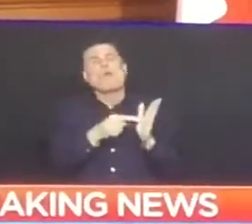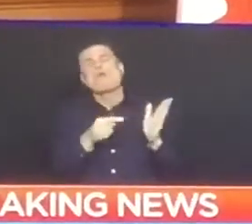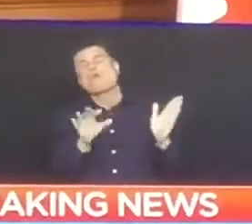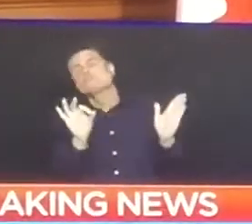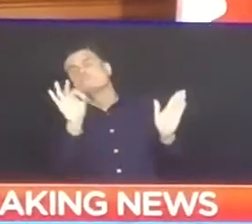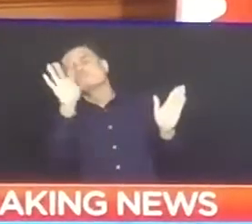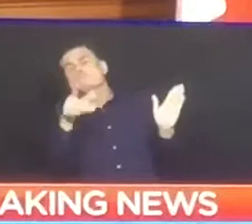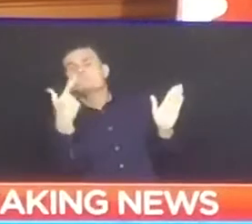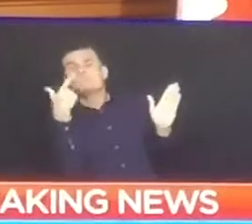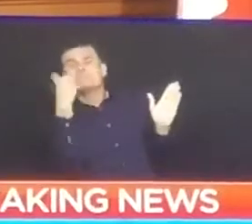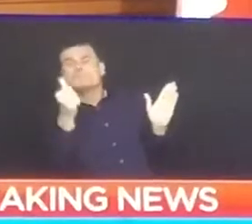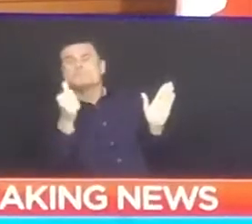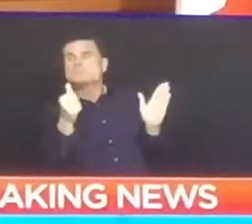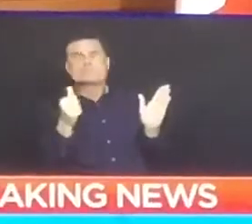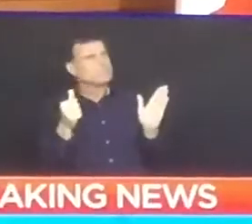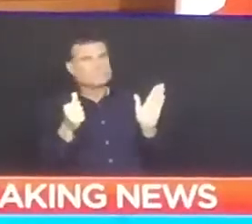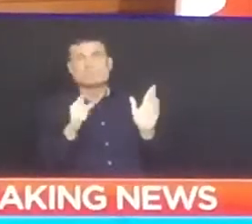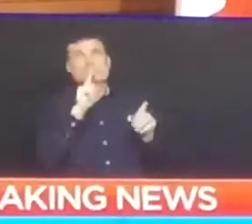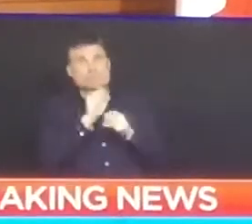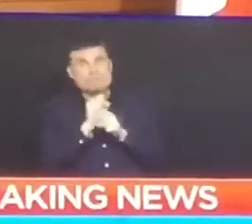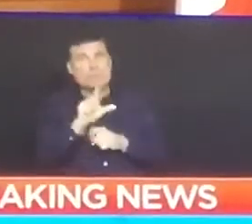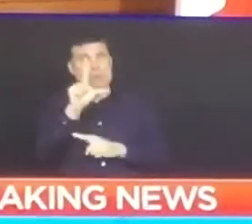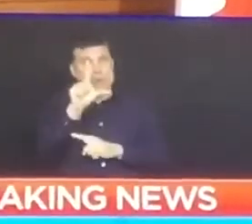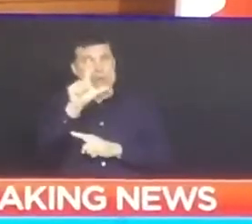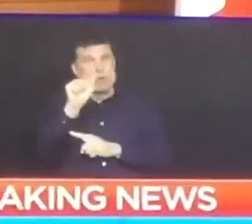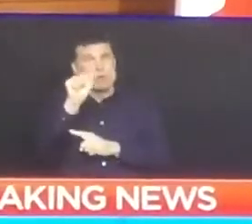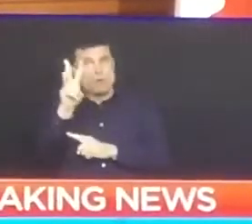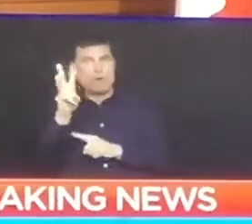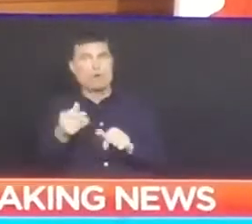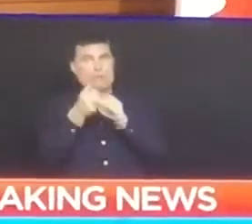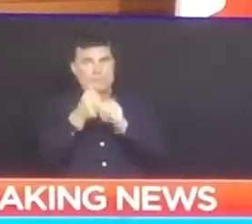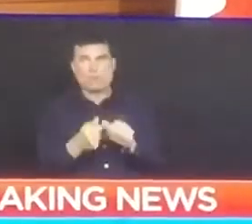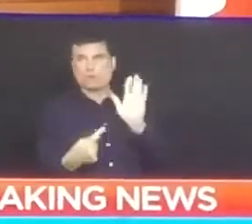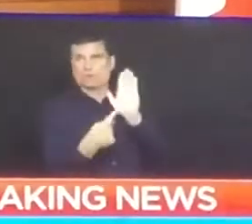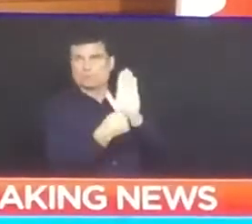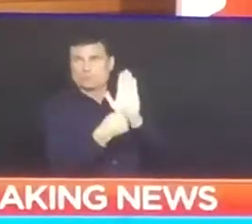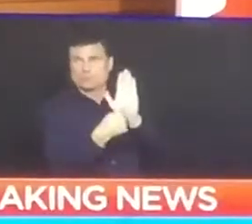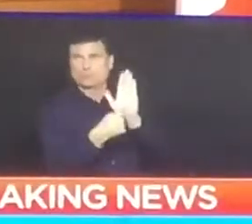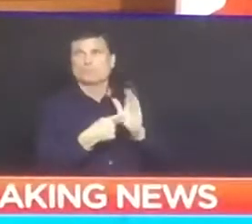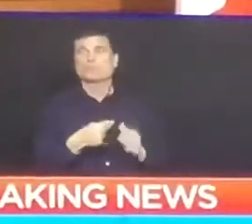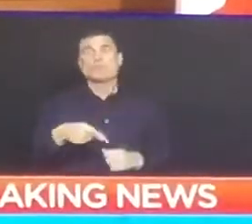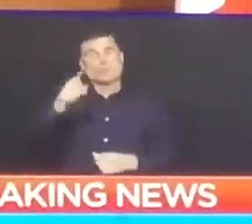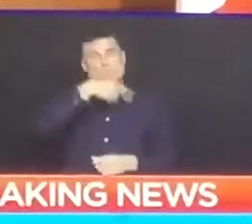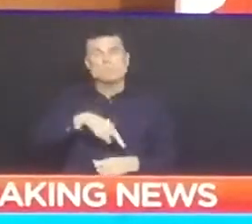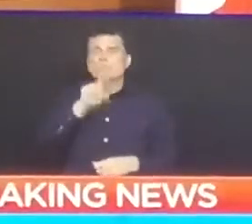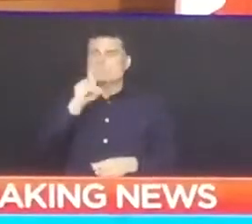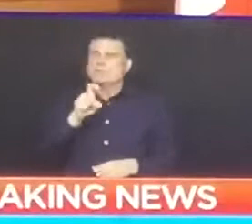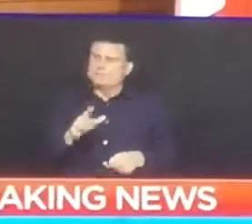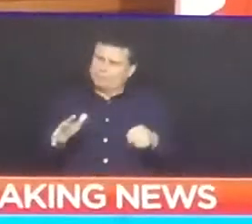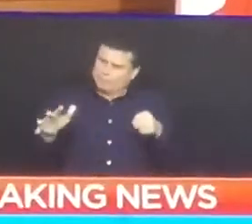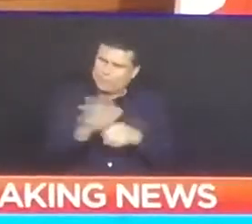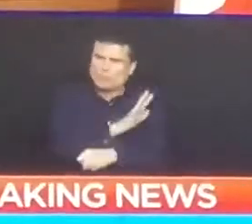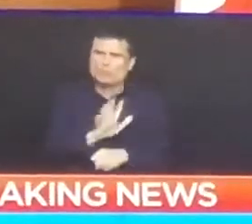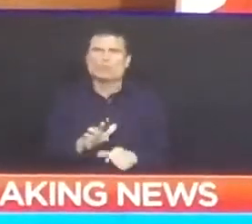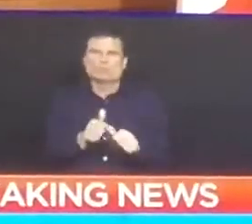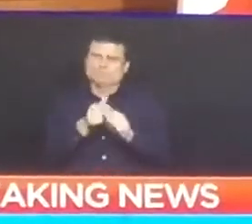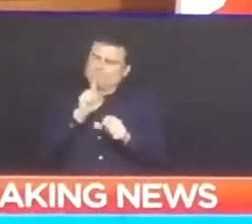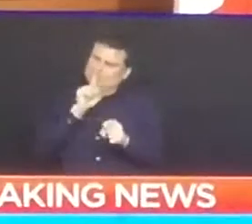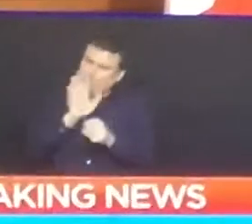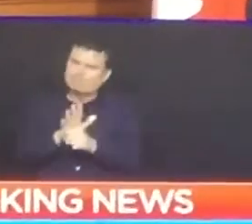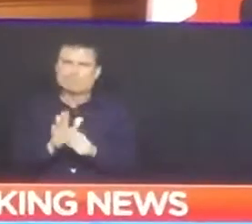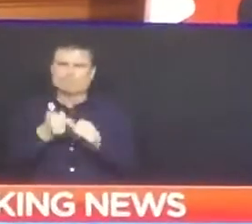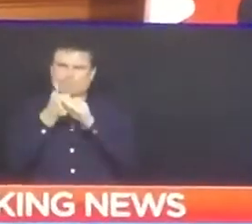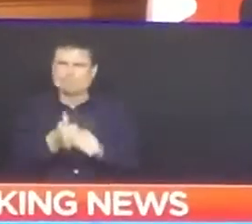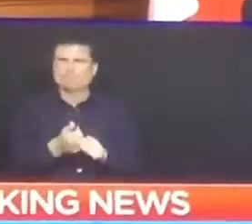tonight to stay with this, to stay with us, because we need to make sure that although this is not going to be easy,